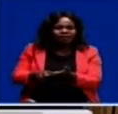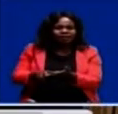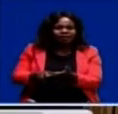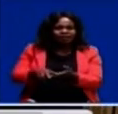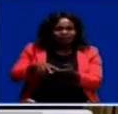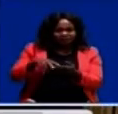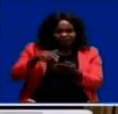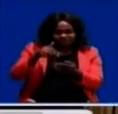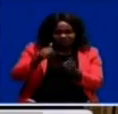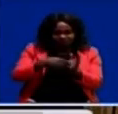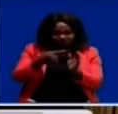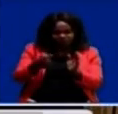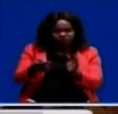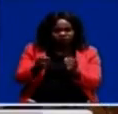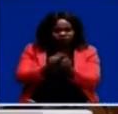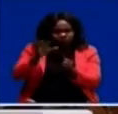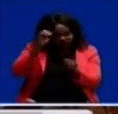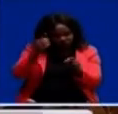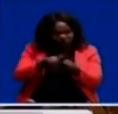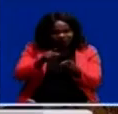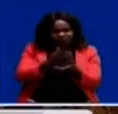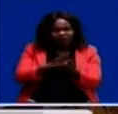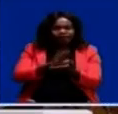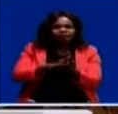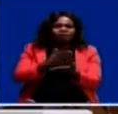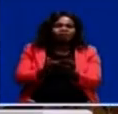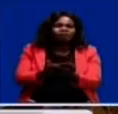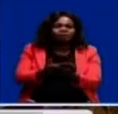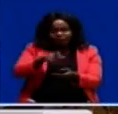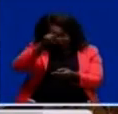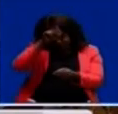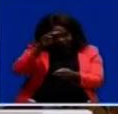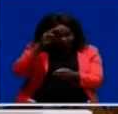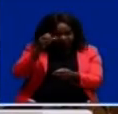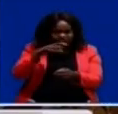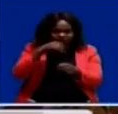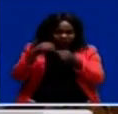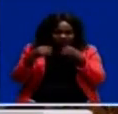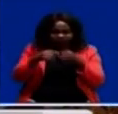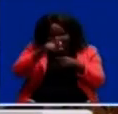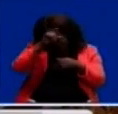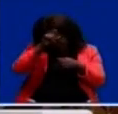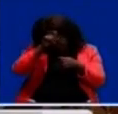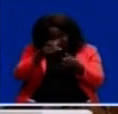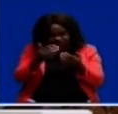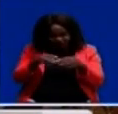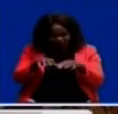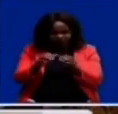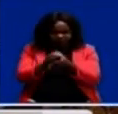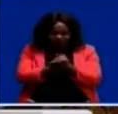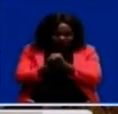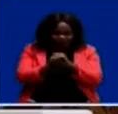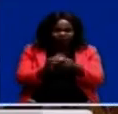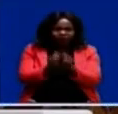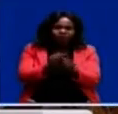it's a practical interpretation. And the Egyptian Minister of Agriculture said Egypt is proud to continually collaborate with